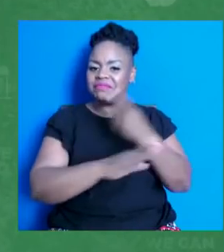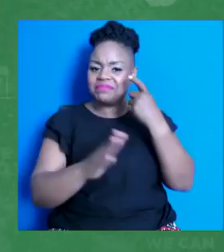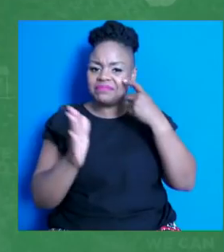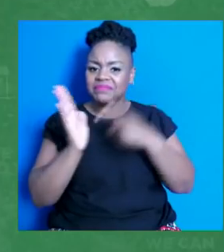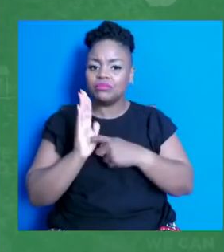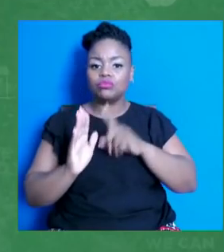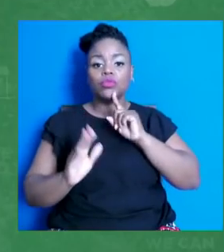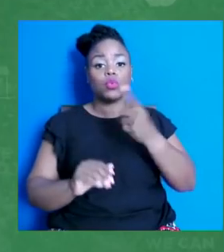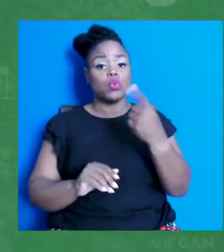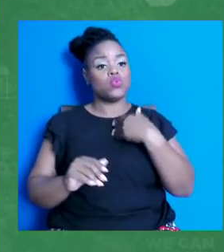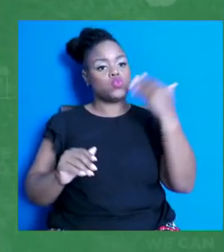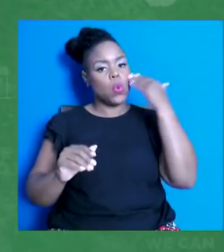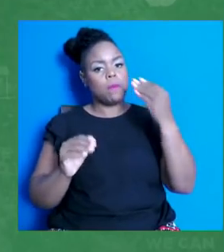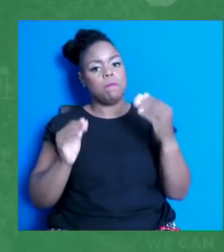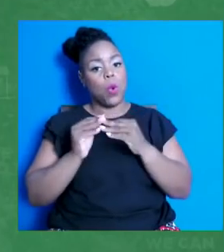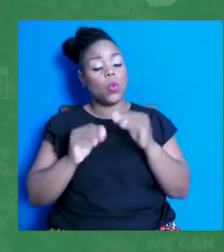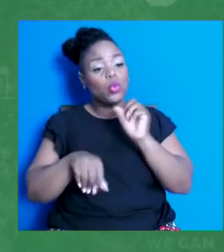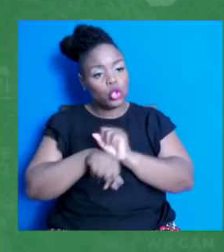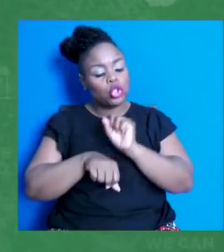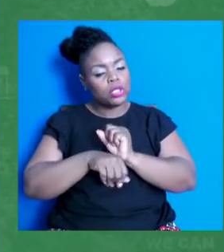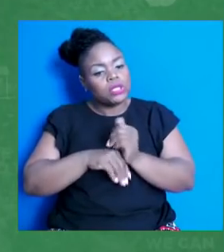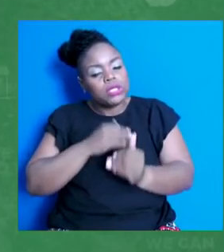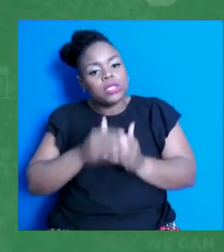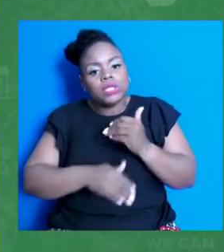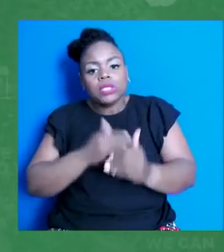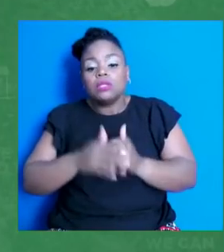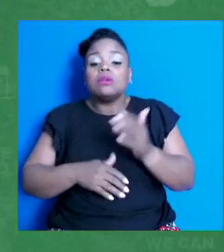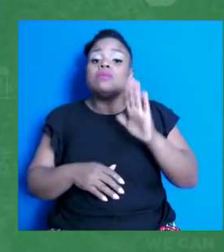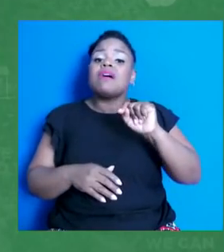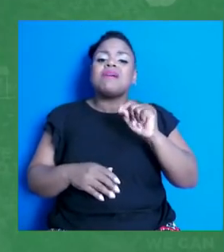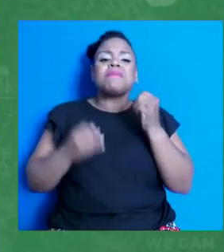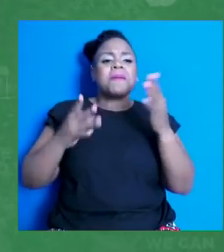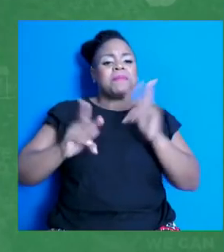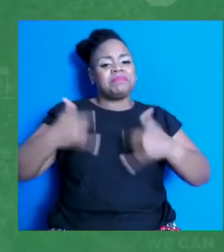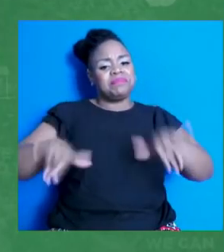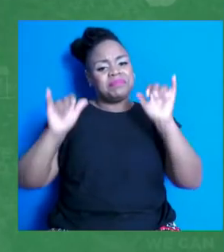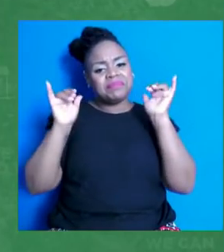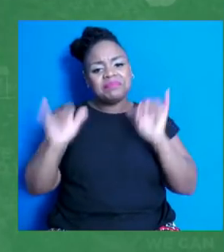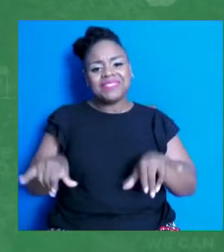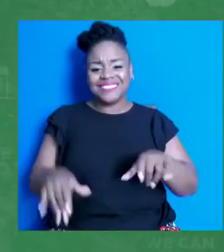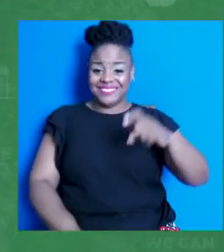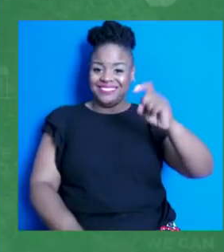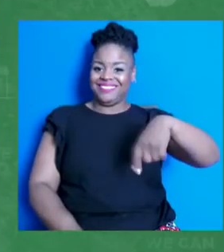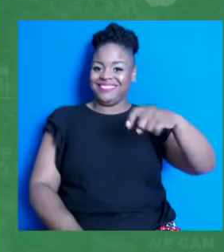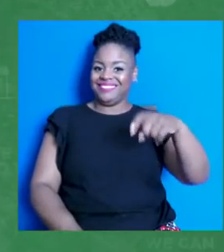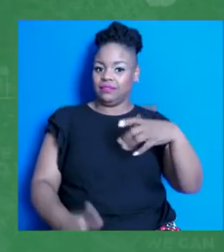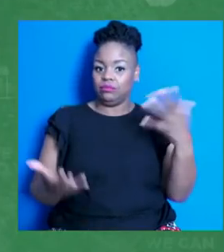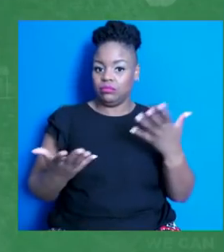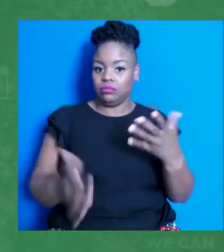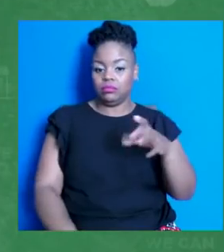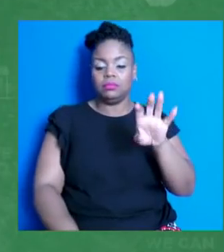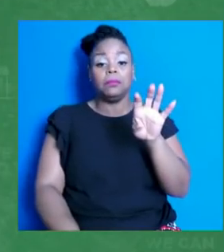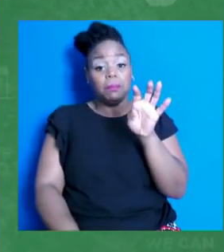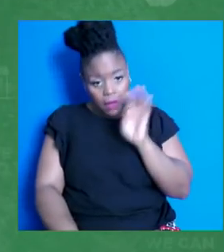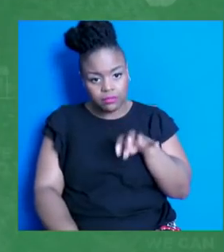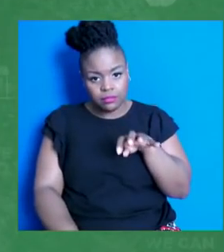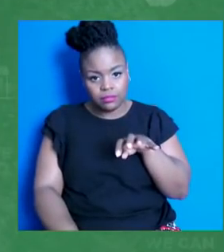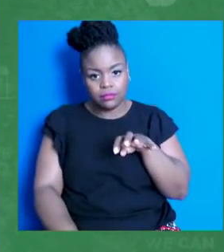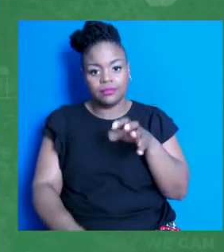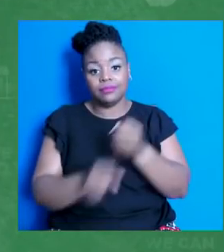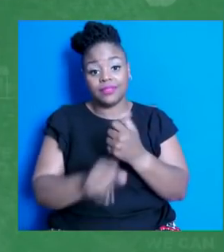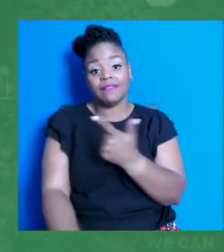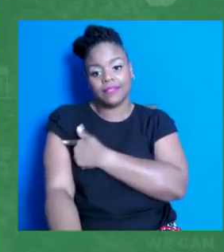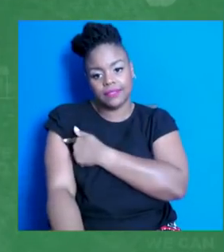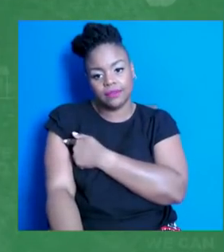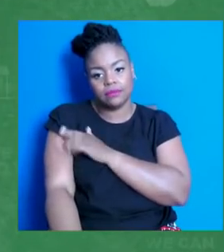There are a lot of people out there who still need and must get vaccinated. And as young people